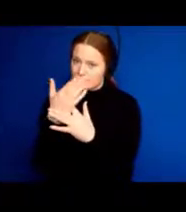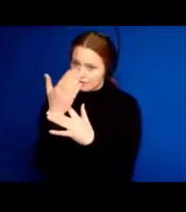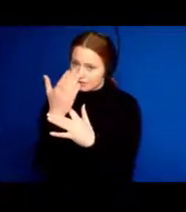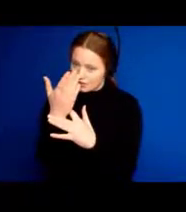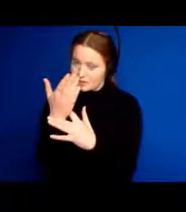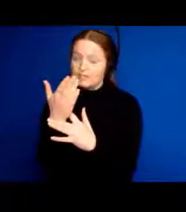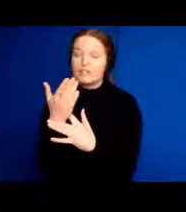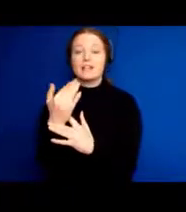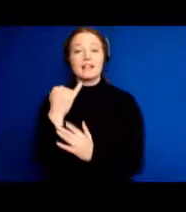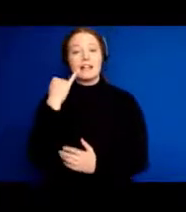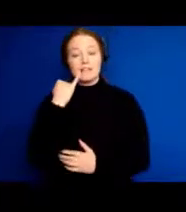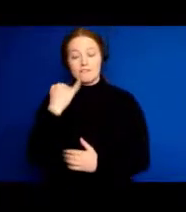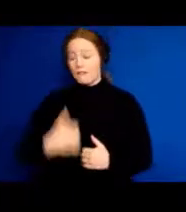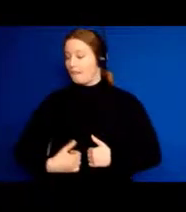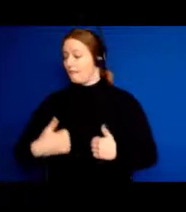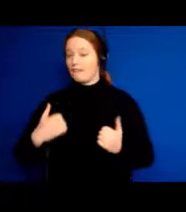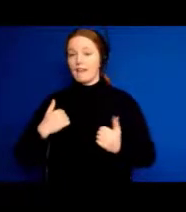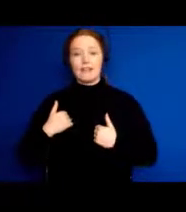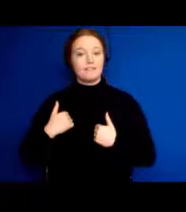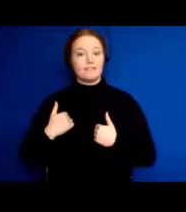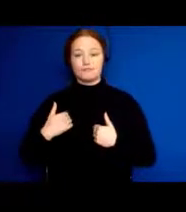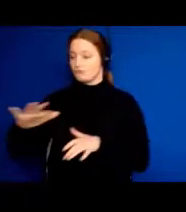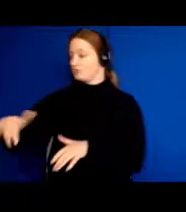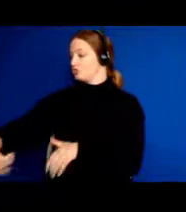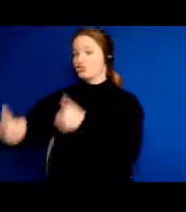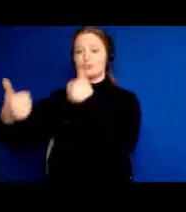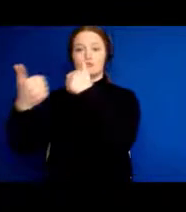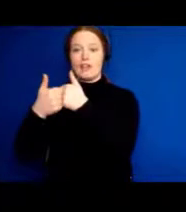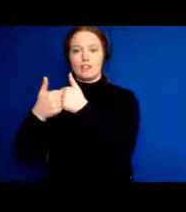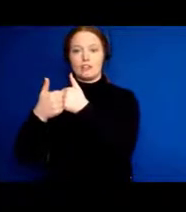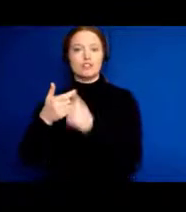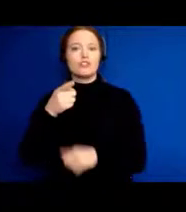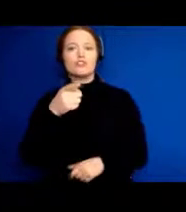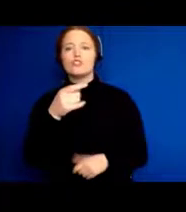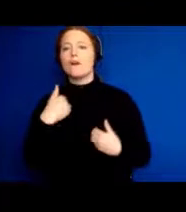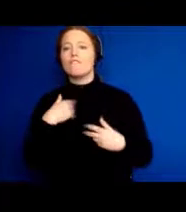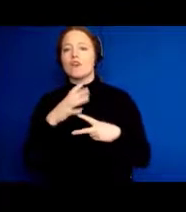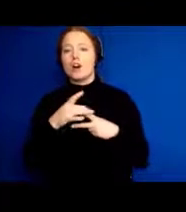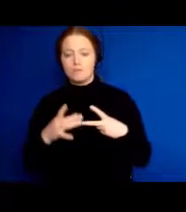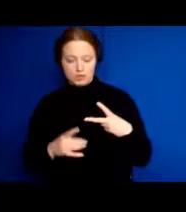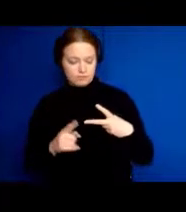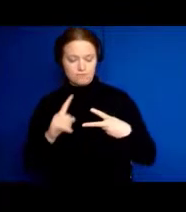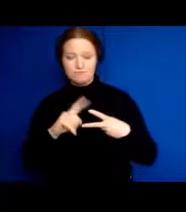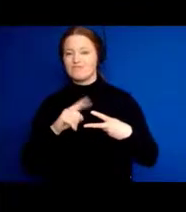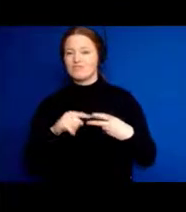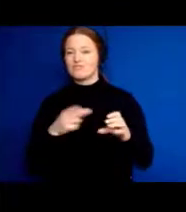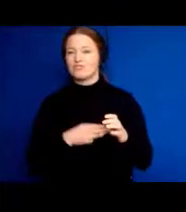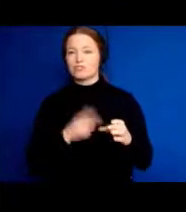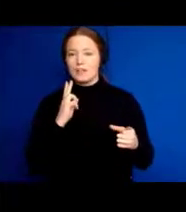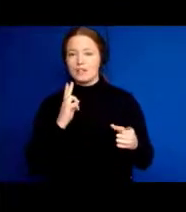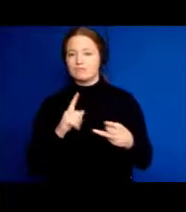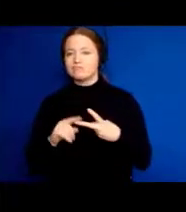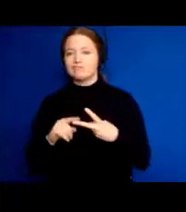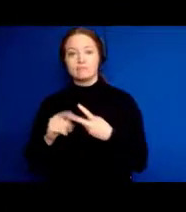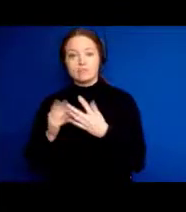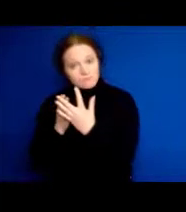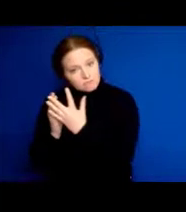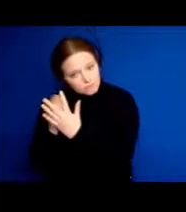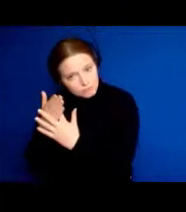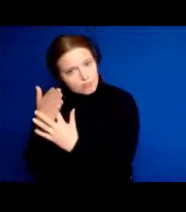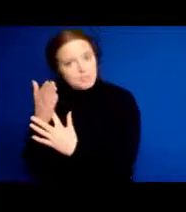quit or you can persist. And how do you find a way to persist that is going to work for you?